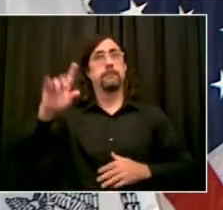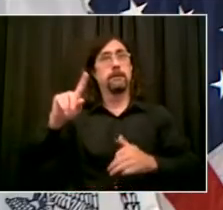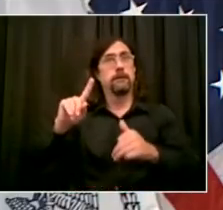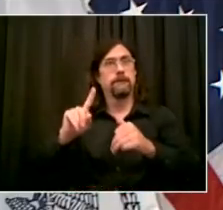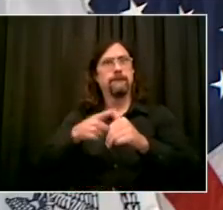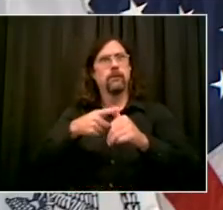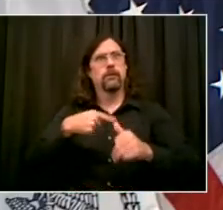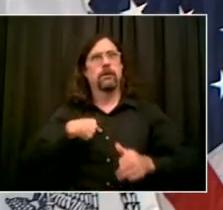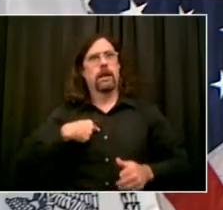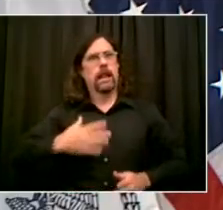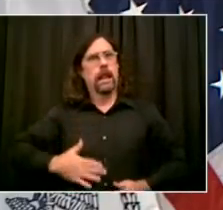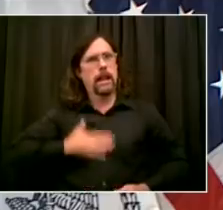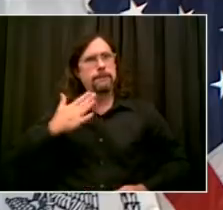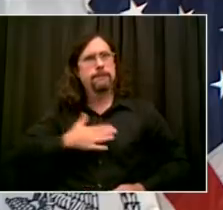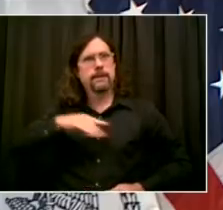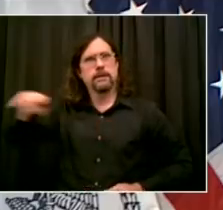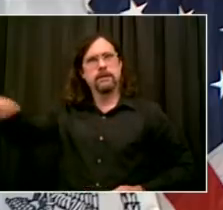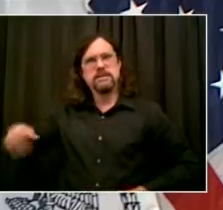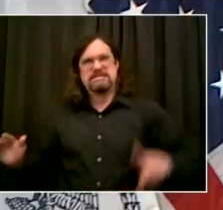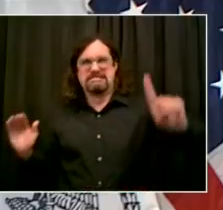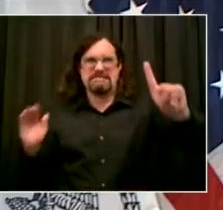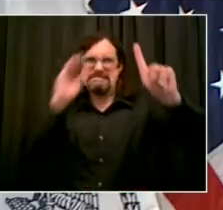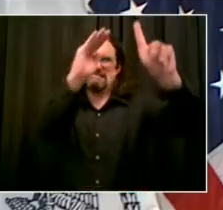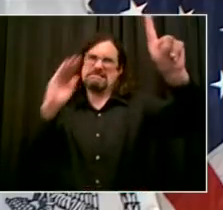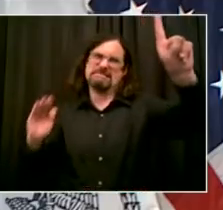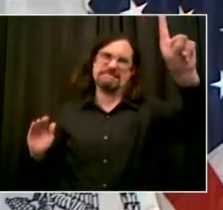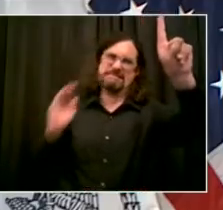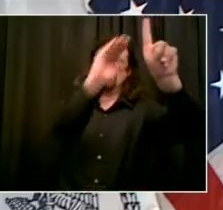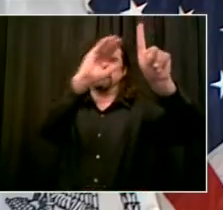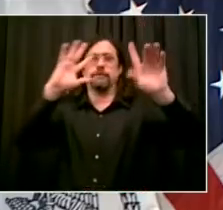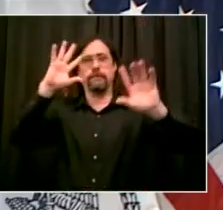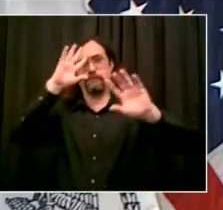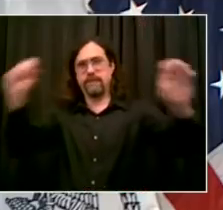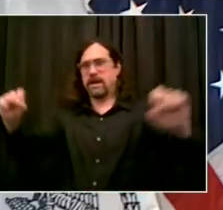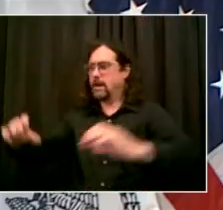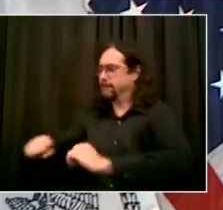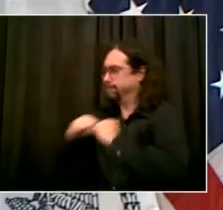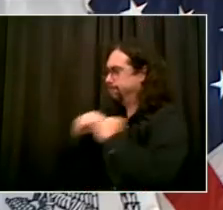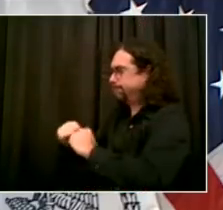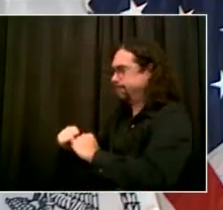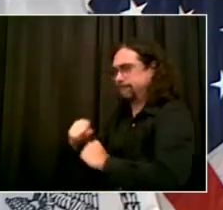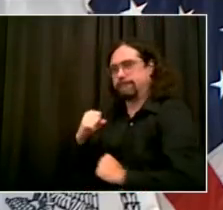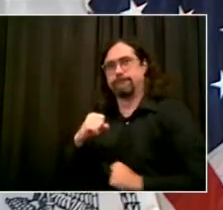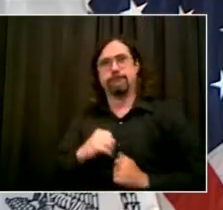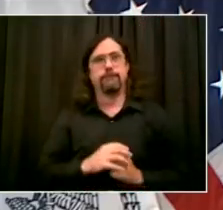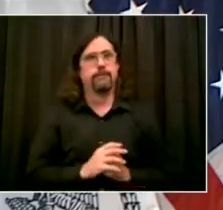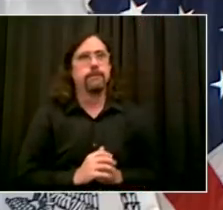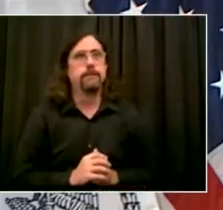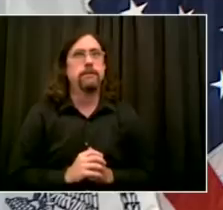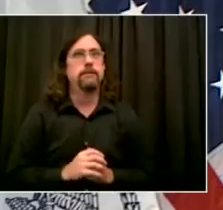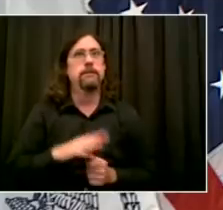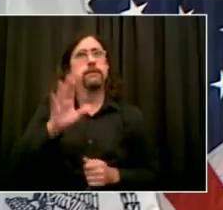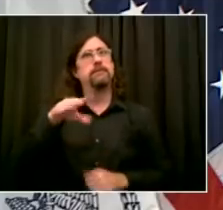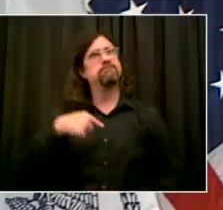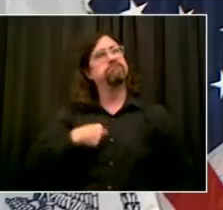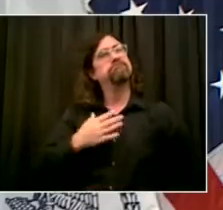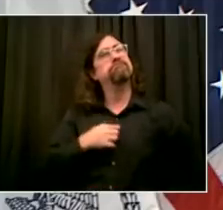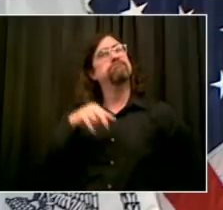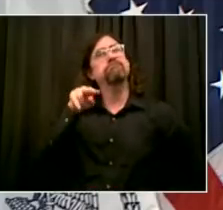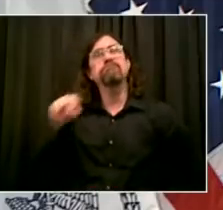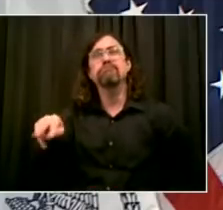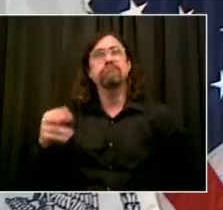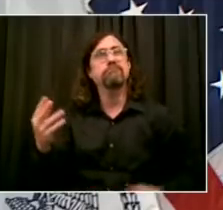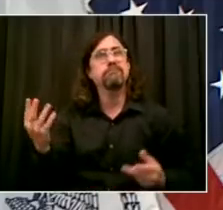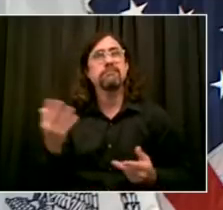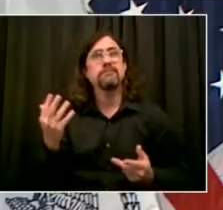feet. And I've been making this case from the very beginning. The House of Representatives did the right thing. The Senate has not because of Mitch McConnell.